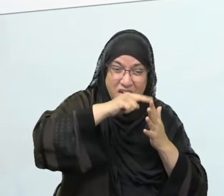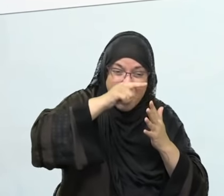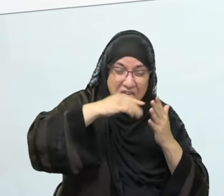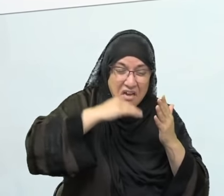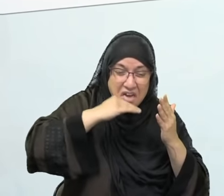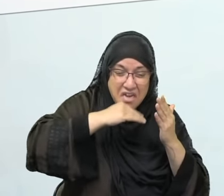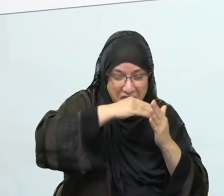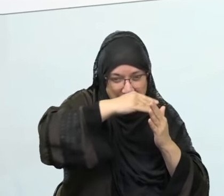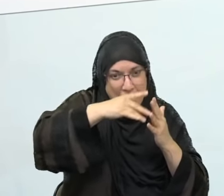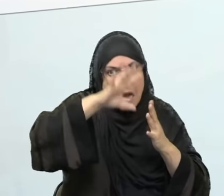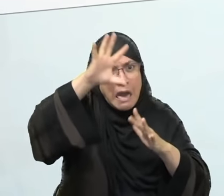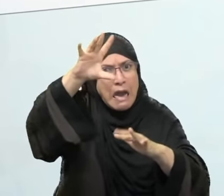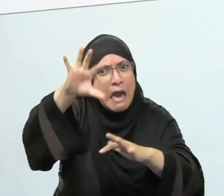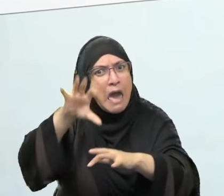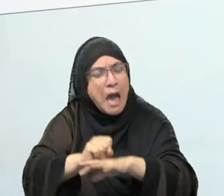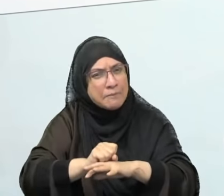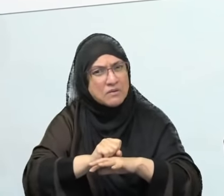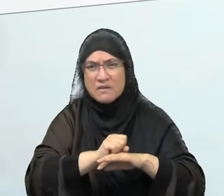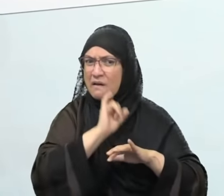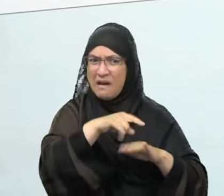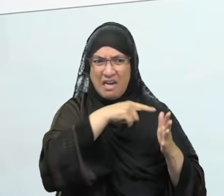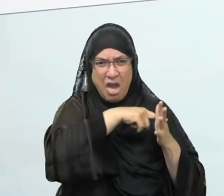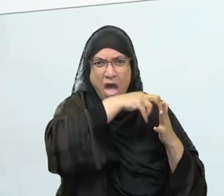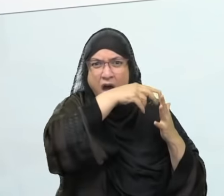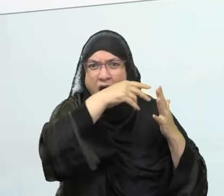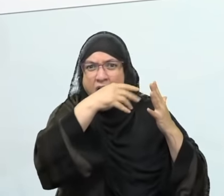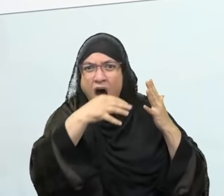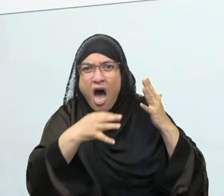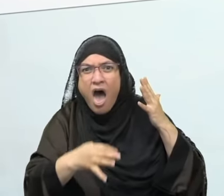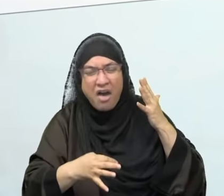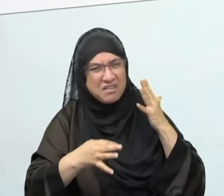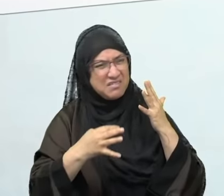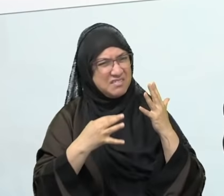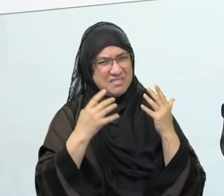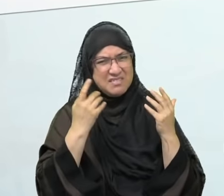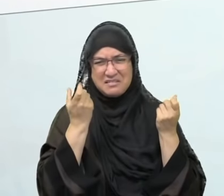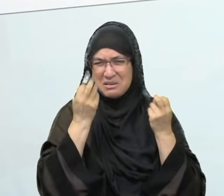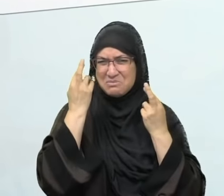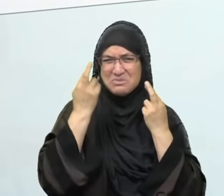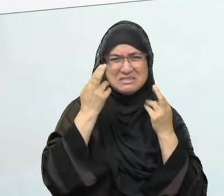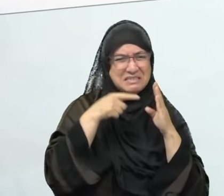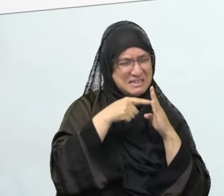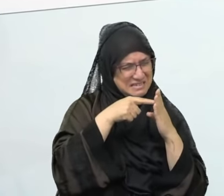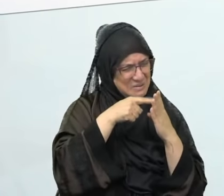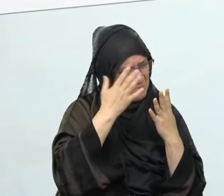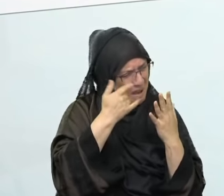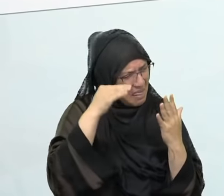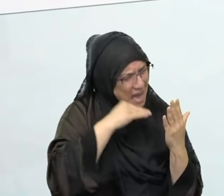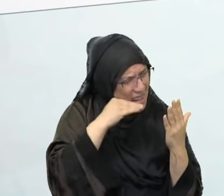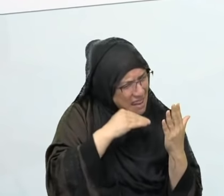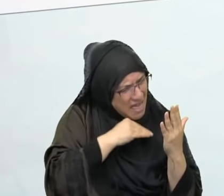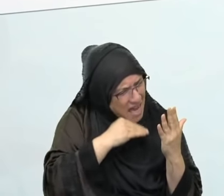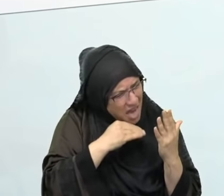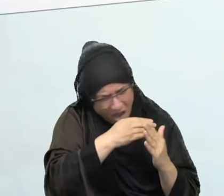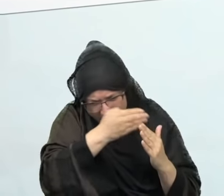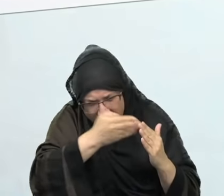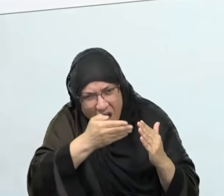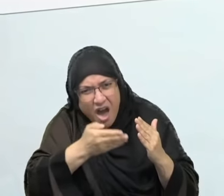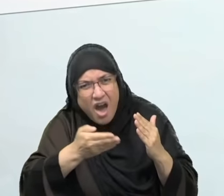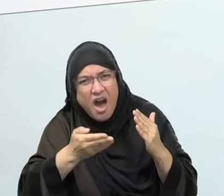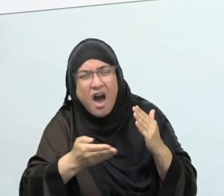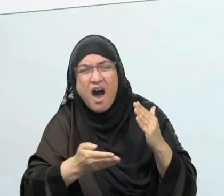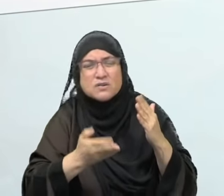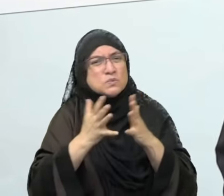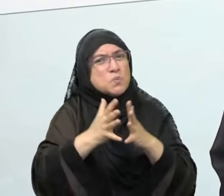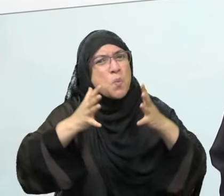you, for all types of reasoning, right? There's lying in your career, lying in your contracts, lying in your business, lying to your family, covering